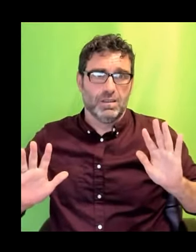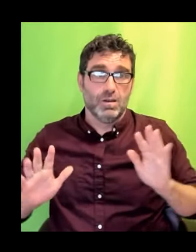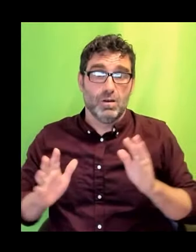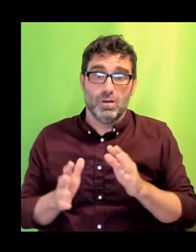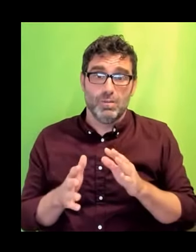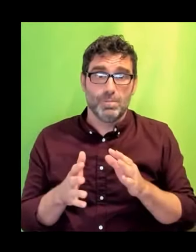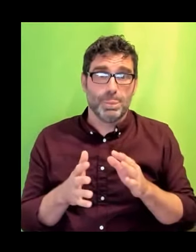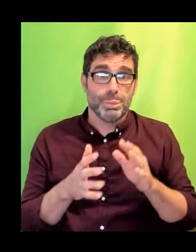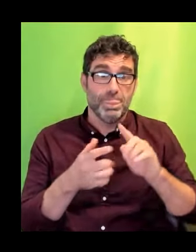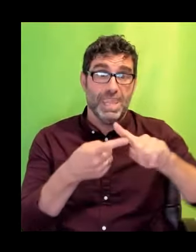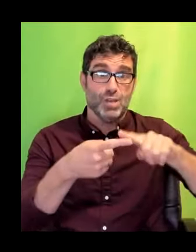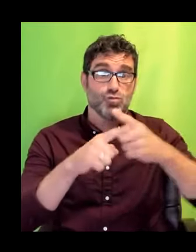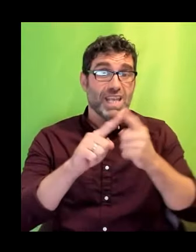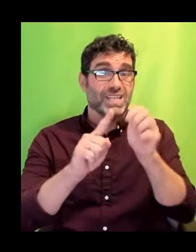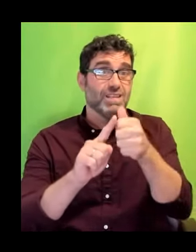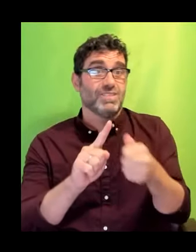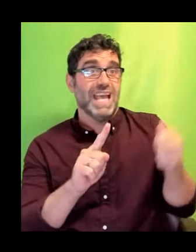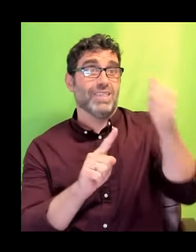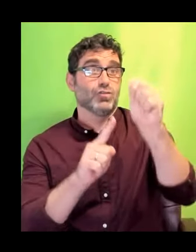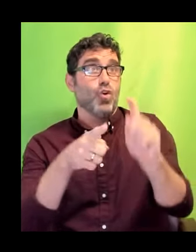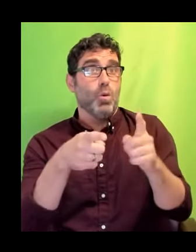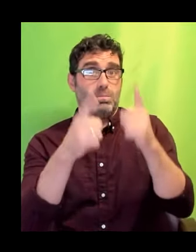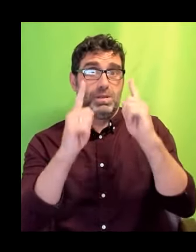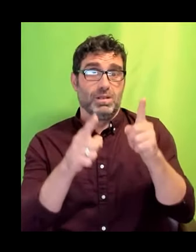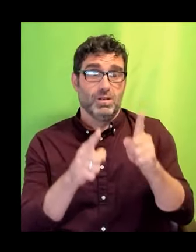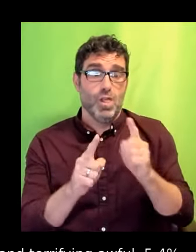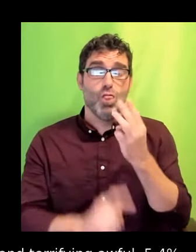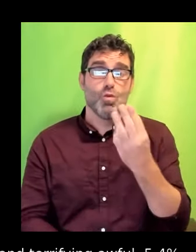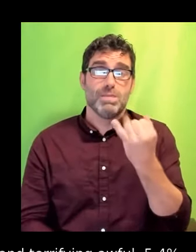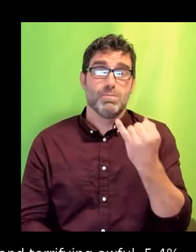top are only 3.6% disabled.